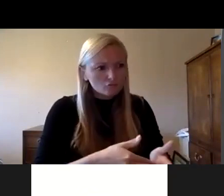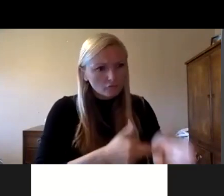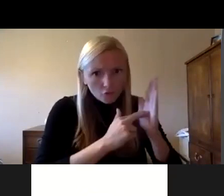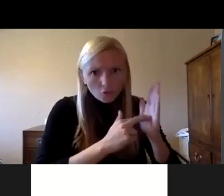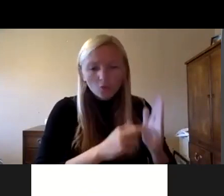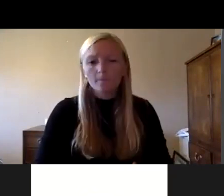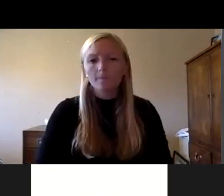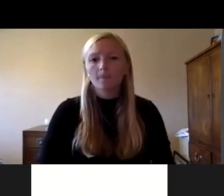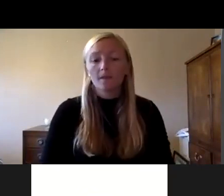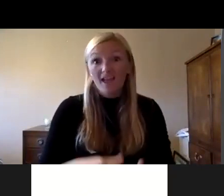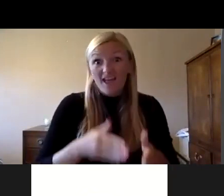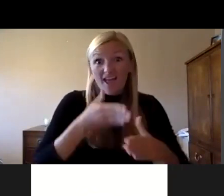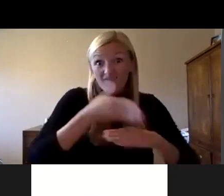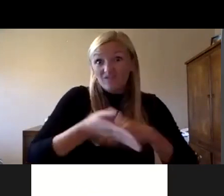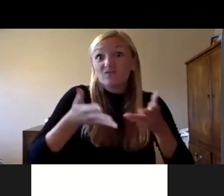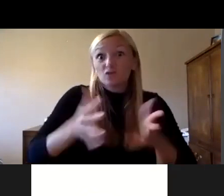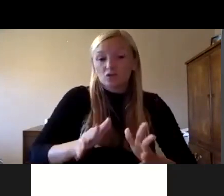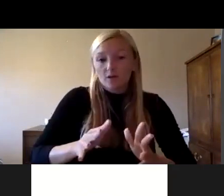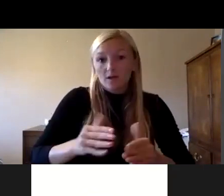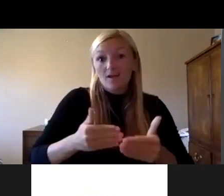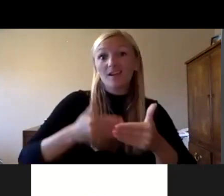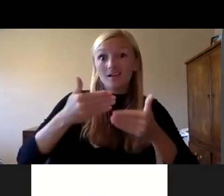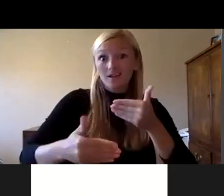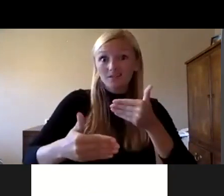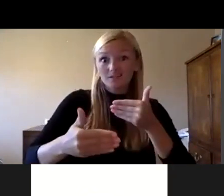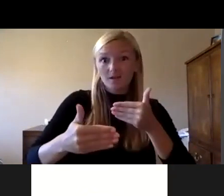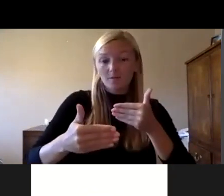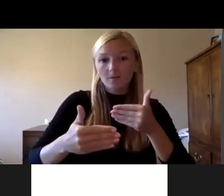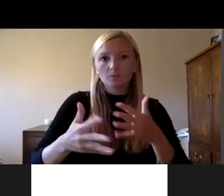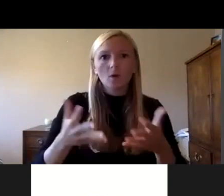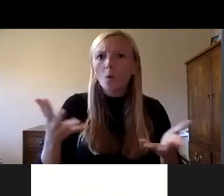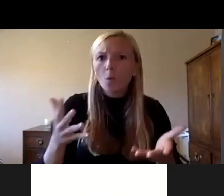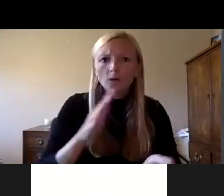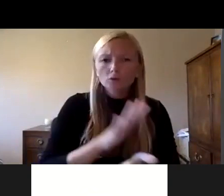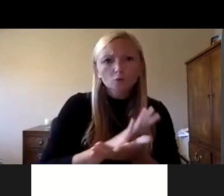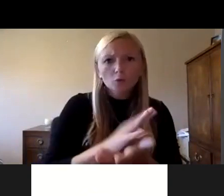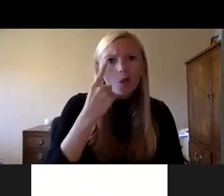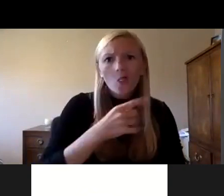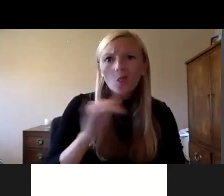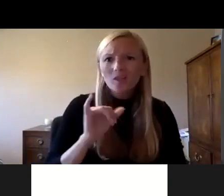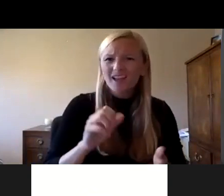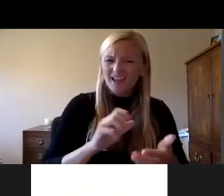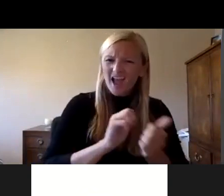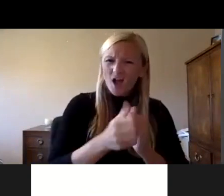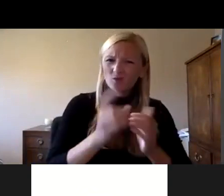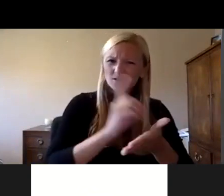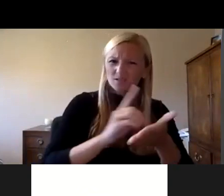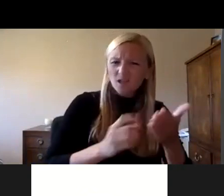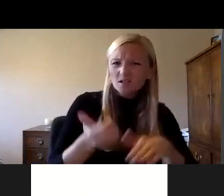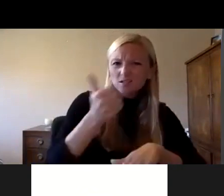next step is going to be looking at um what schools look like and how they're designed and how the design